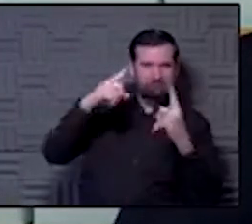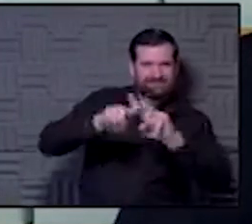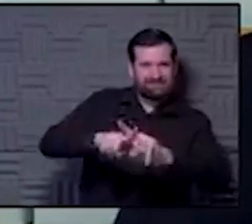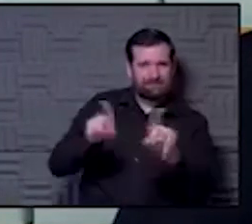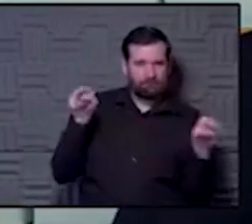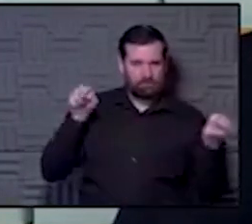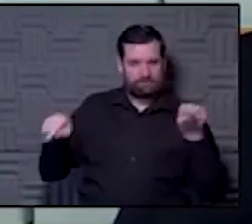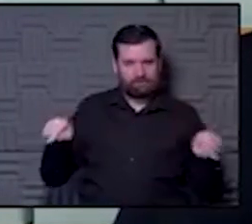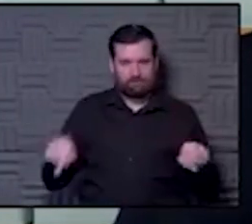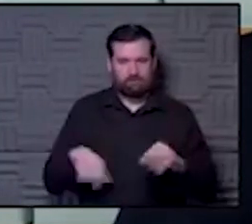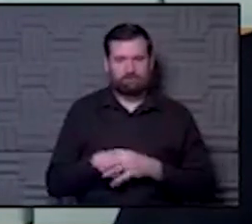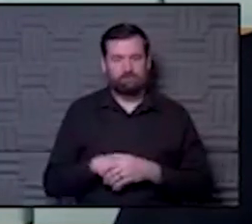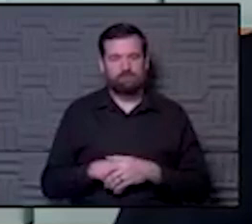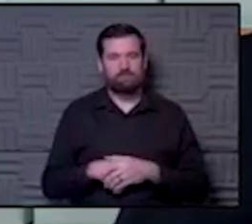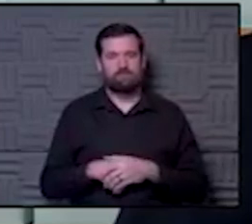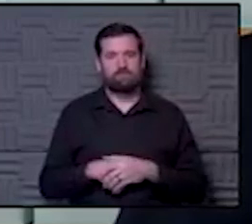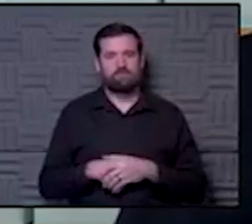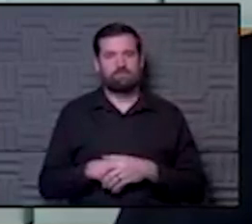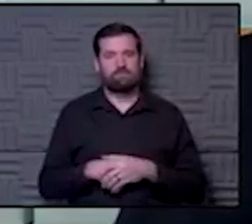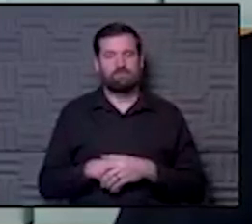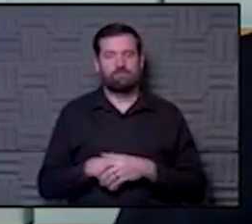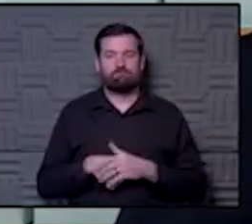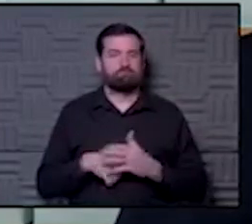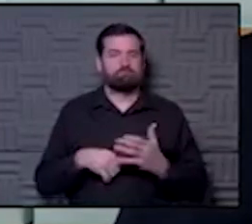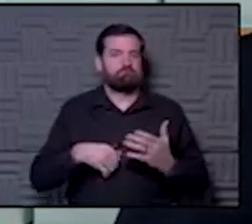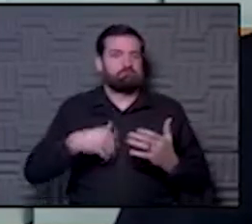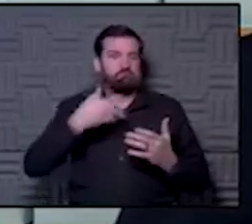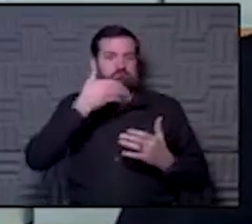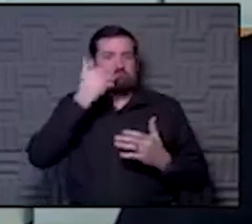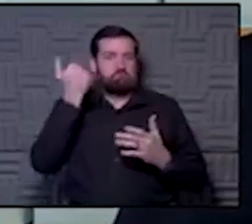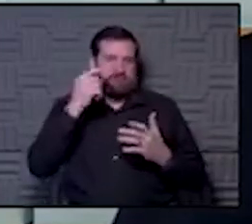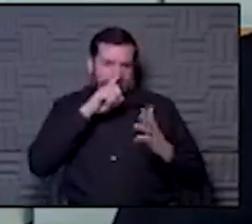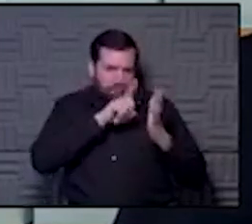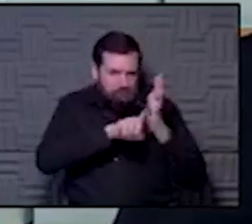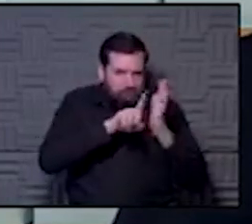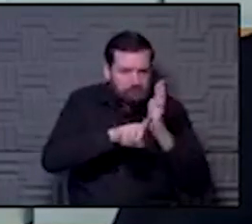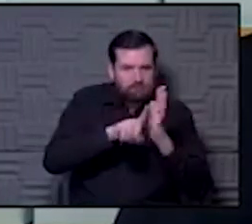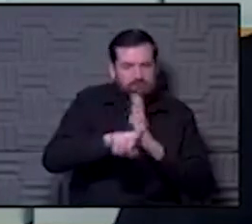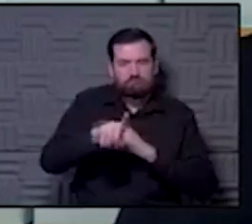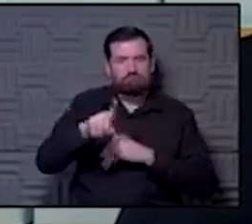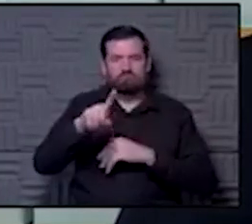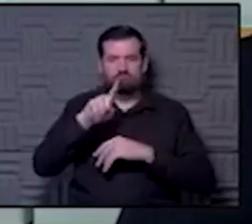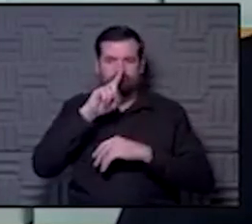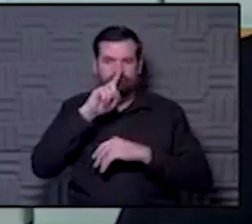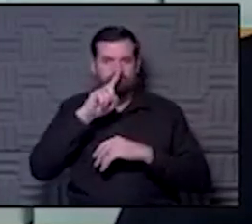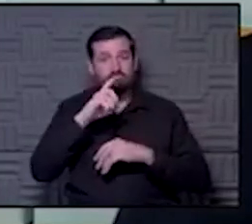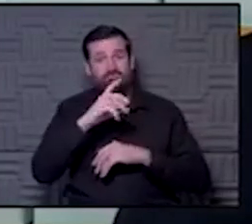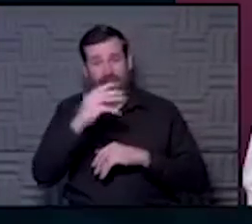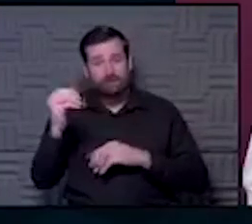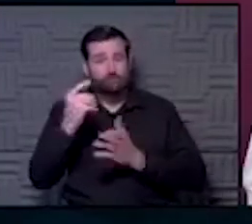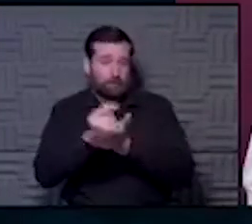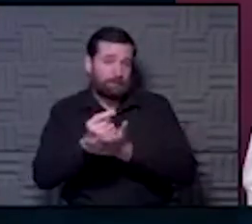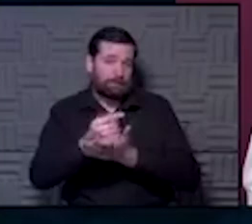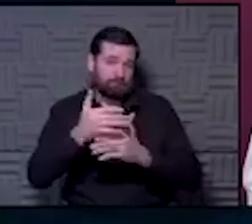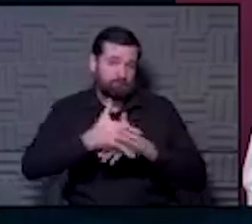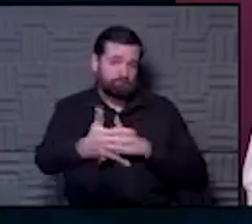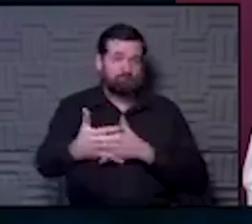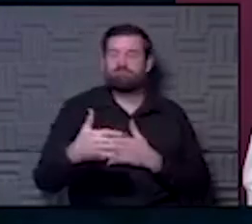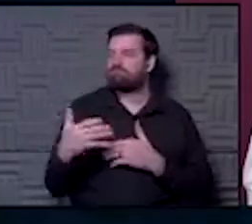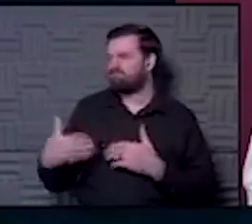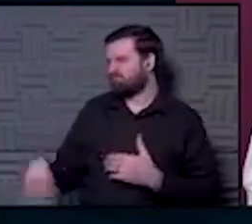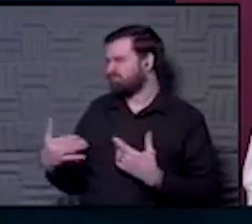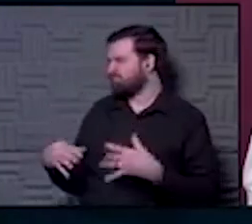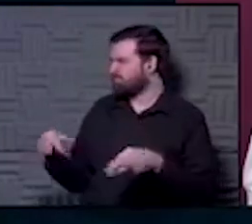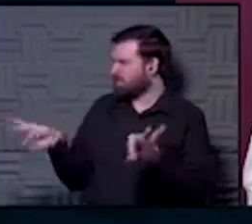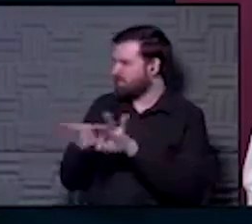a little bit better and what the best diagnostic methods and treatment methods will be moving forward. So important.